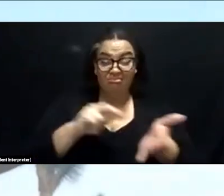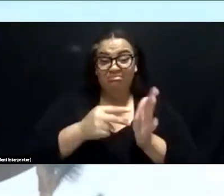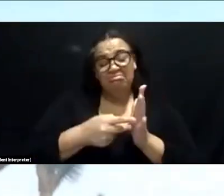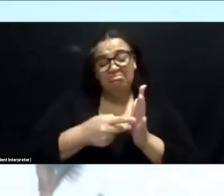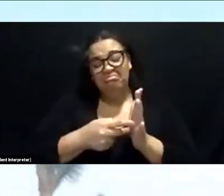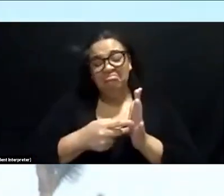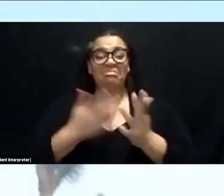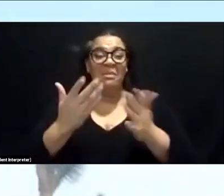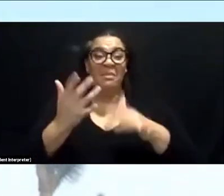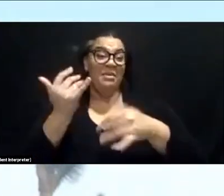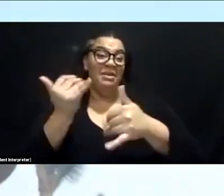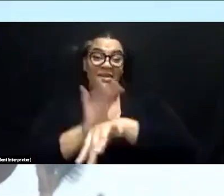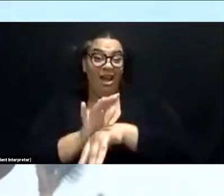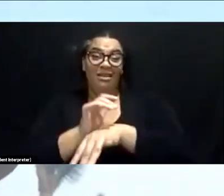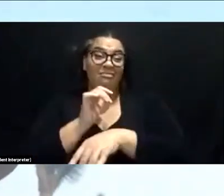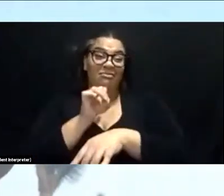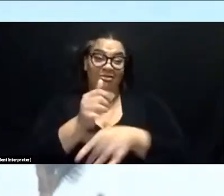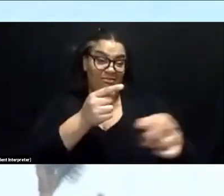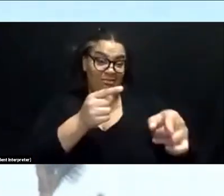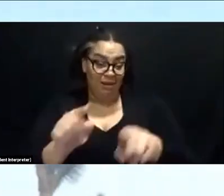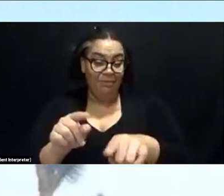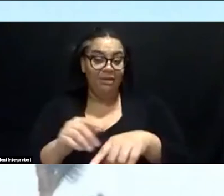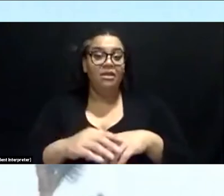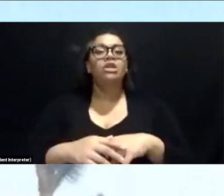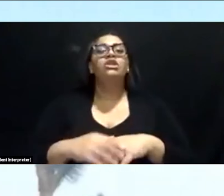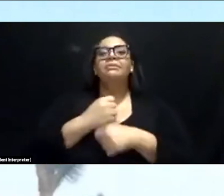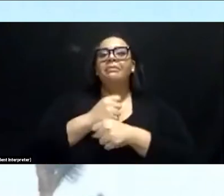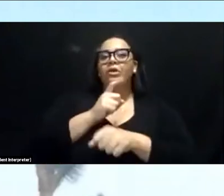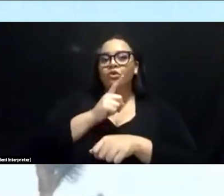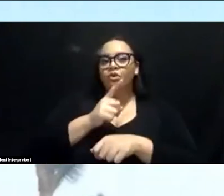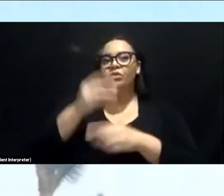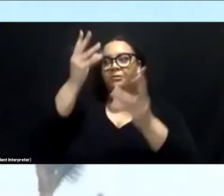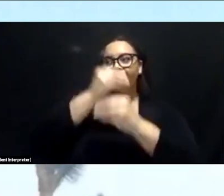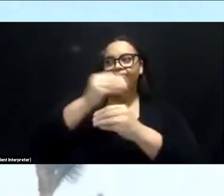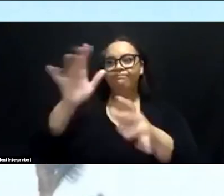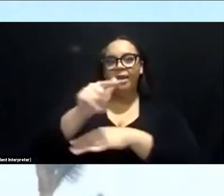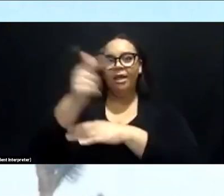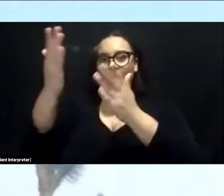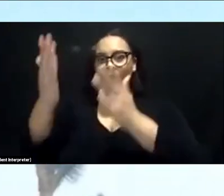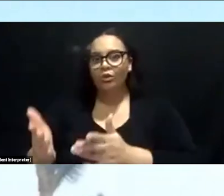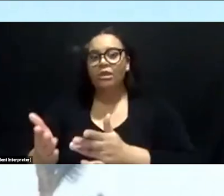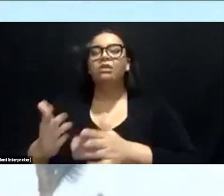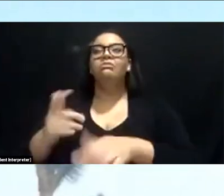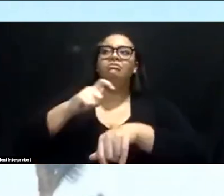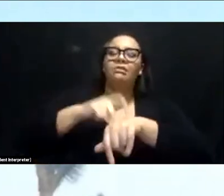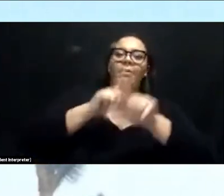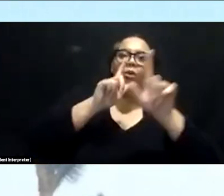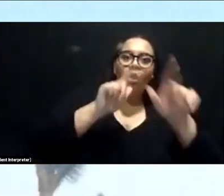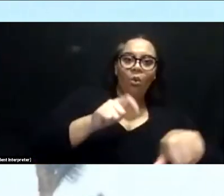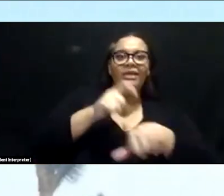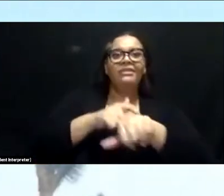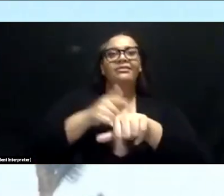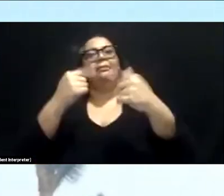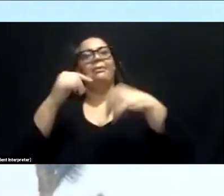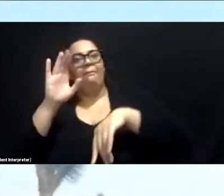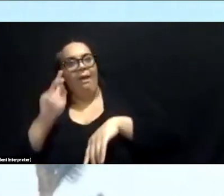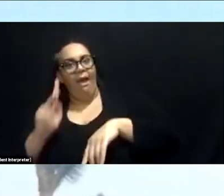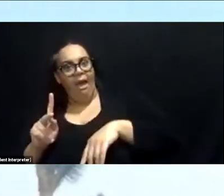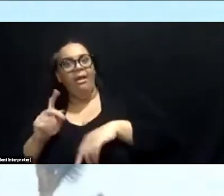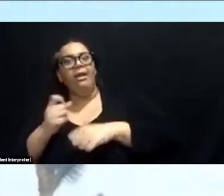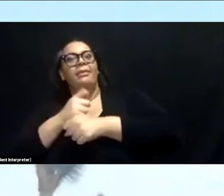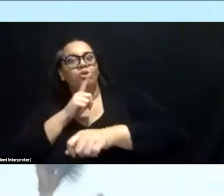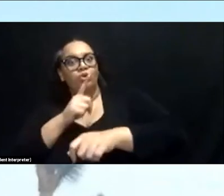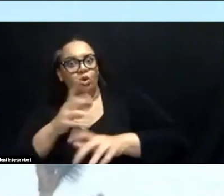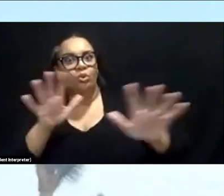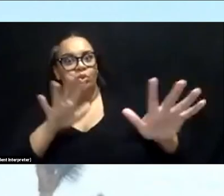where you're going, when you intend to be back and check in with that person, have a buddy, have a plan. Um, so if you don't show up